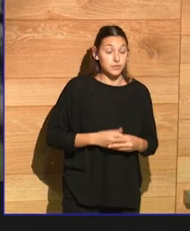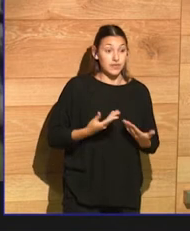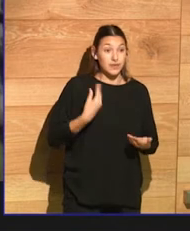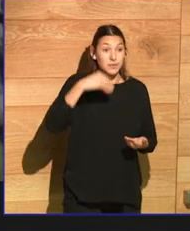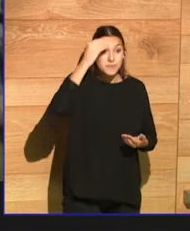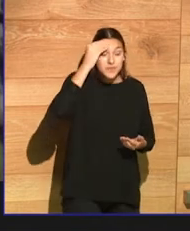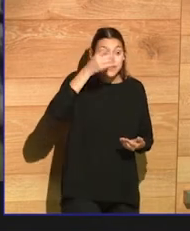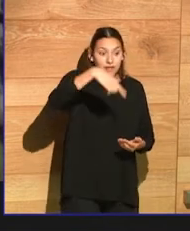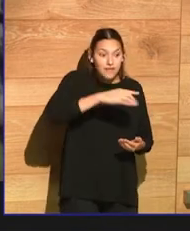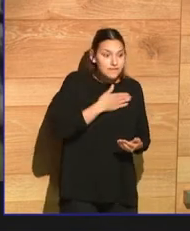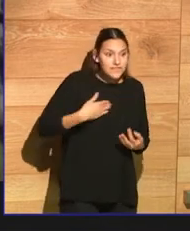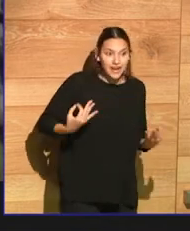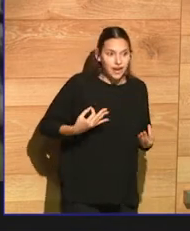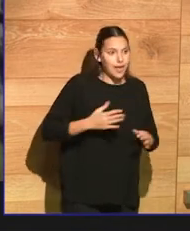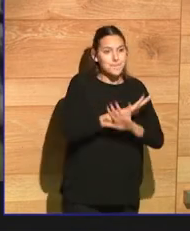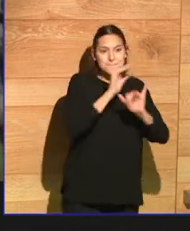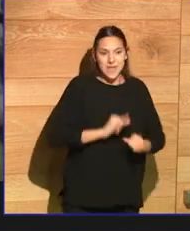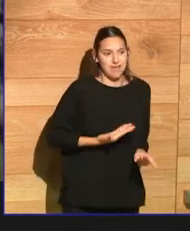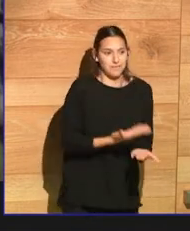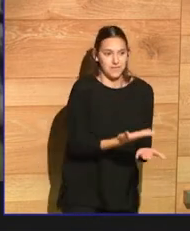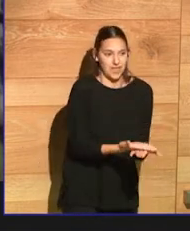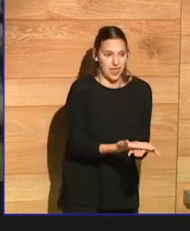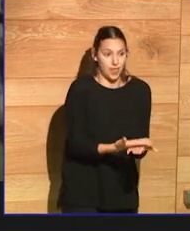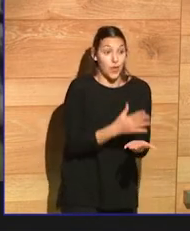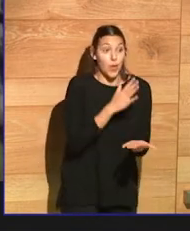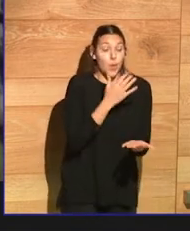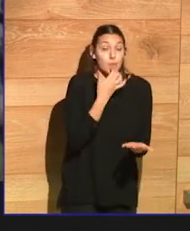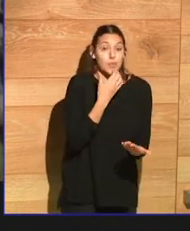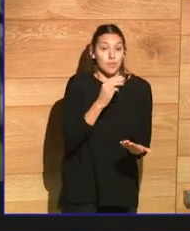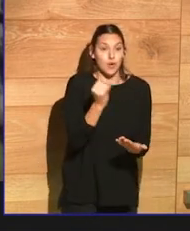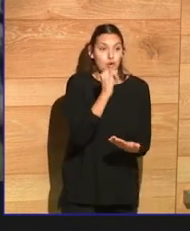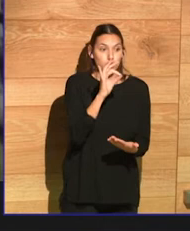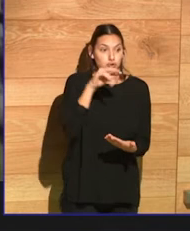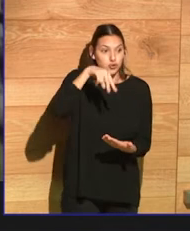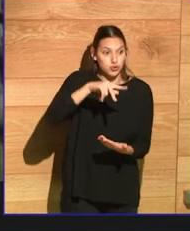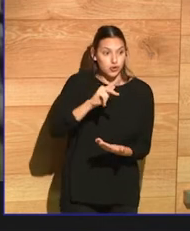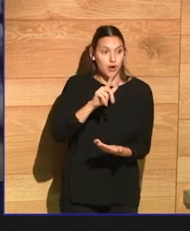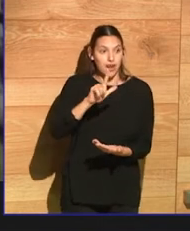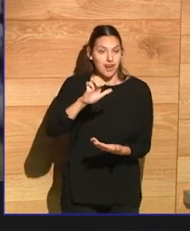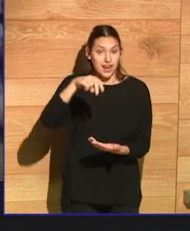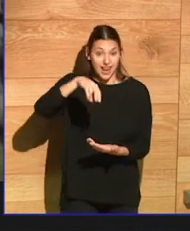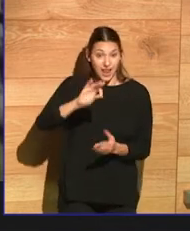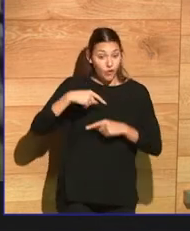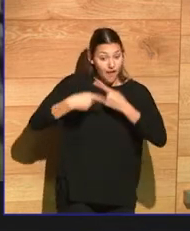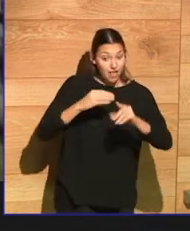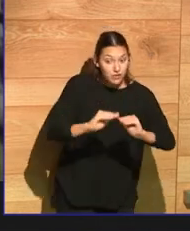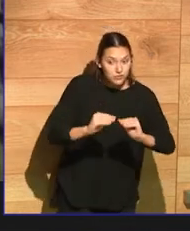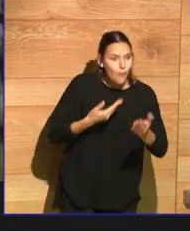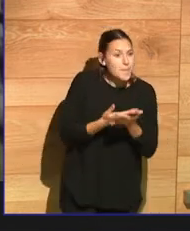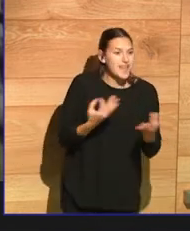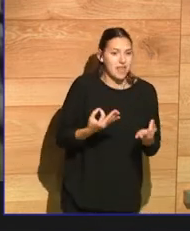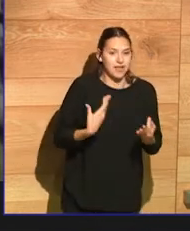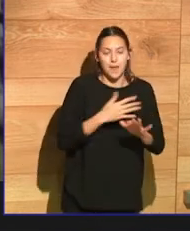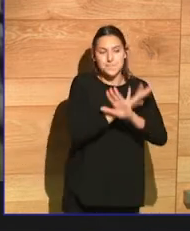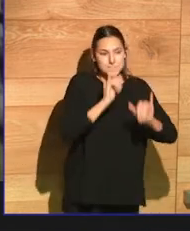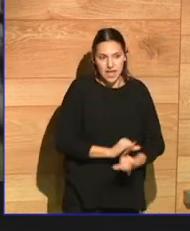know, the John Lennon generation, its biggest demand was peace. Everyone demands peace. And